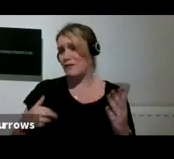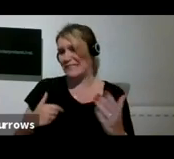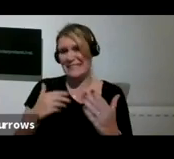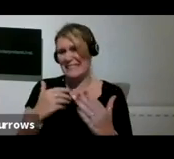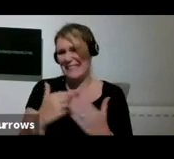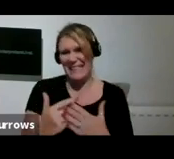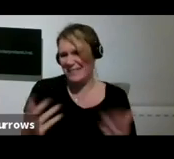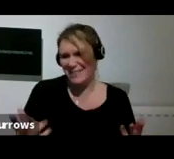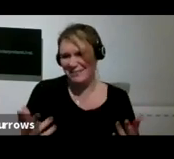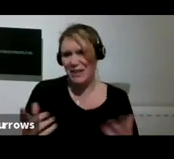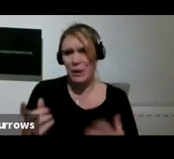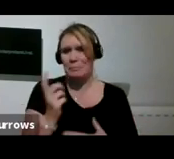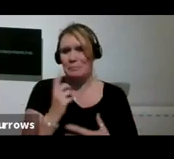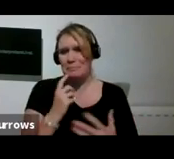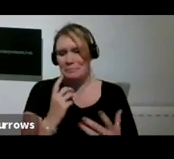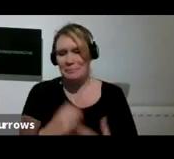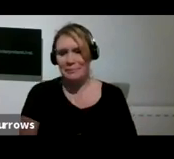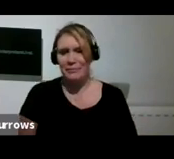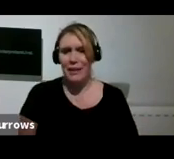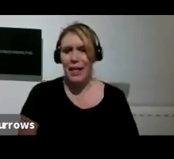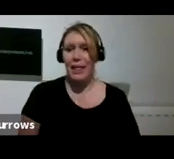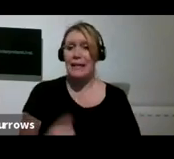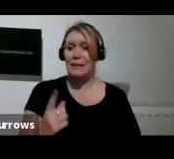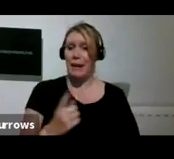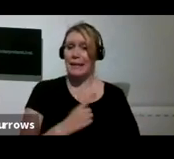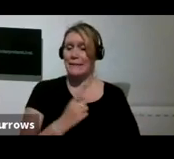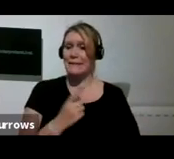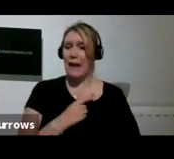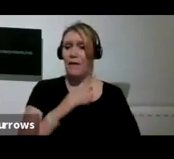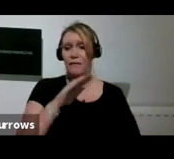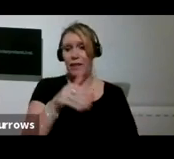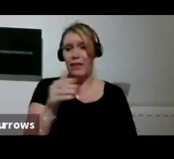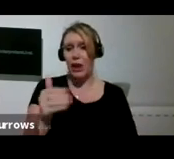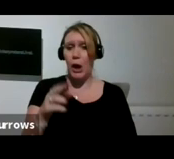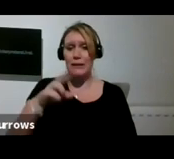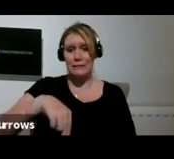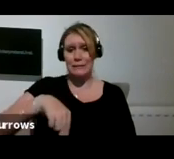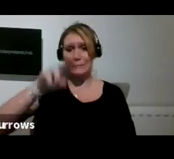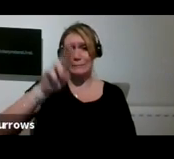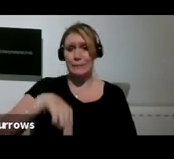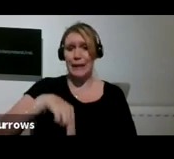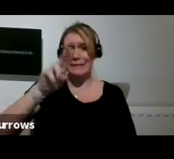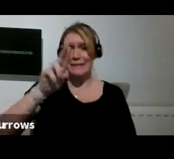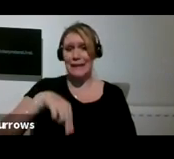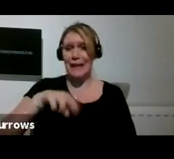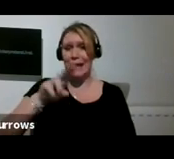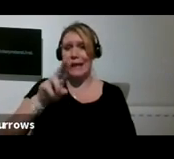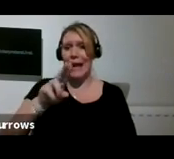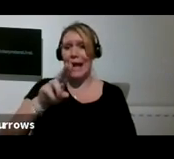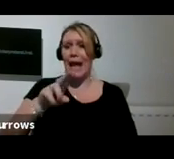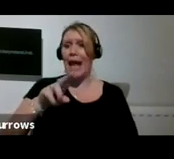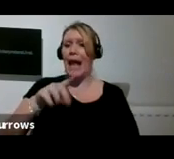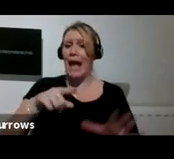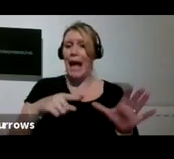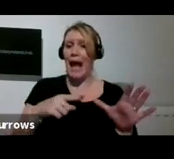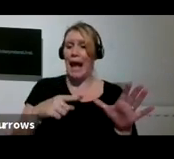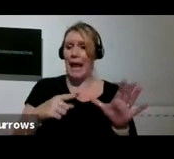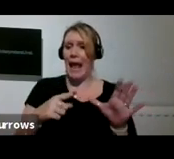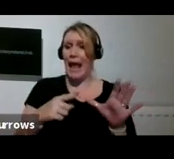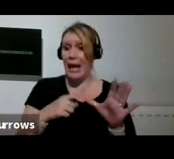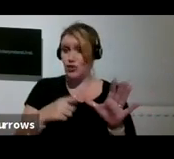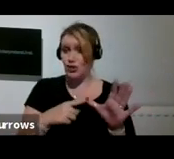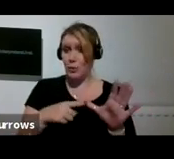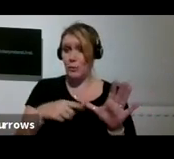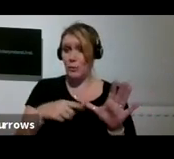That's me in the garden painting and Adrian was out there painting a chair. So I'm painting him painting a chair, which